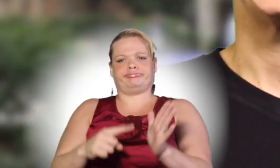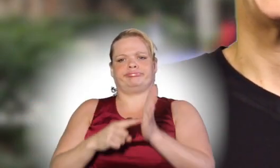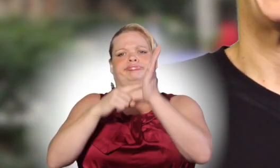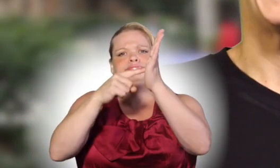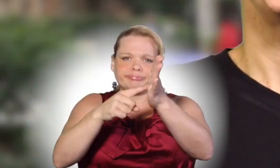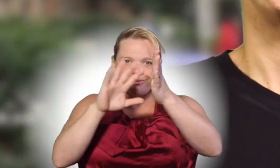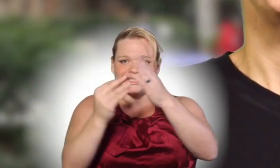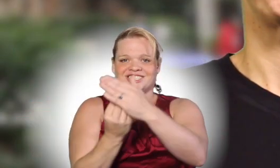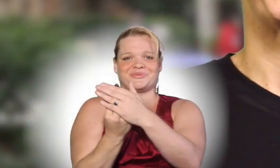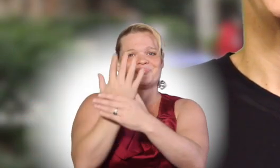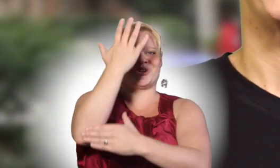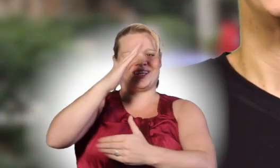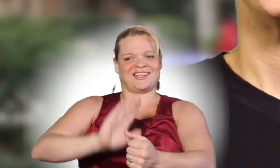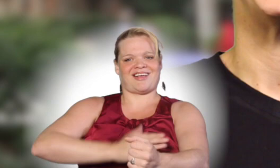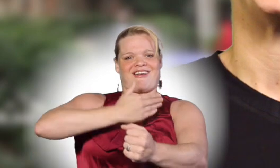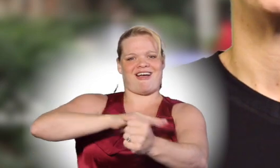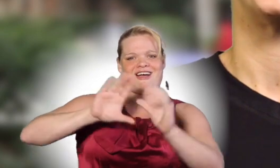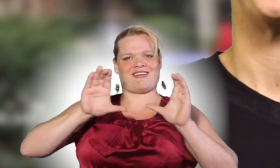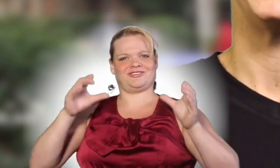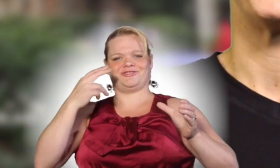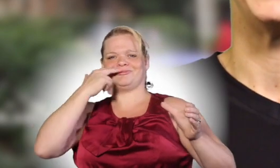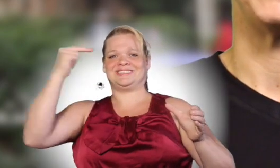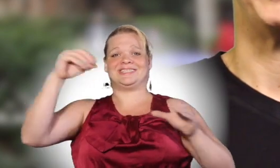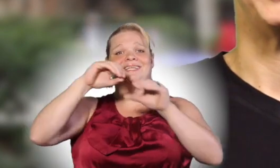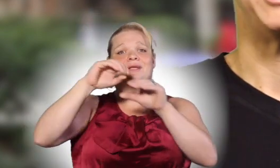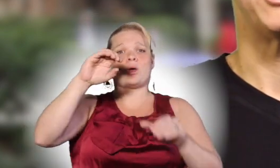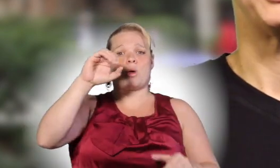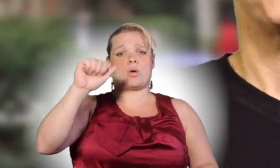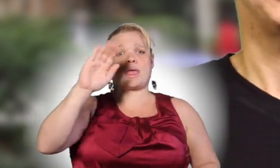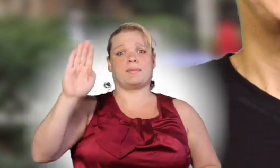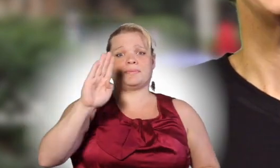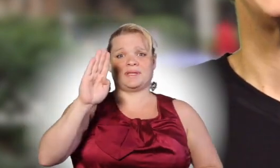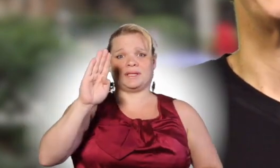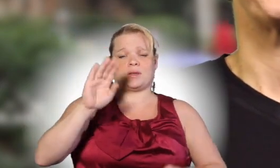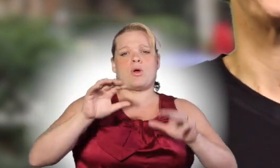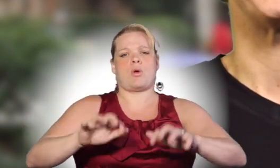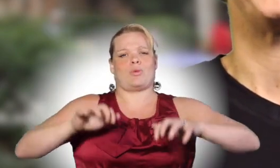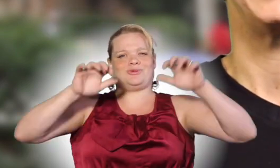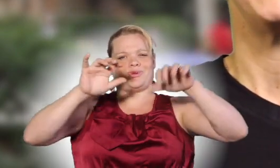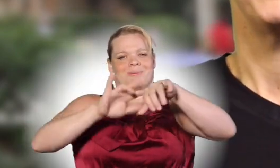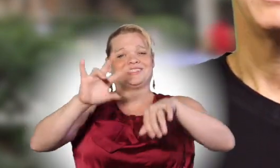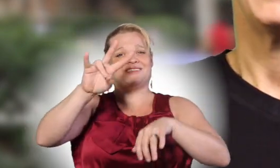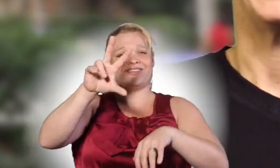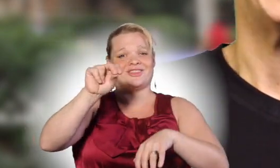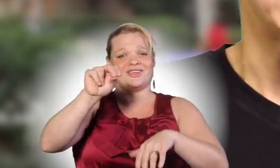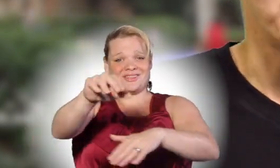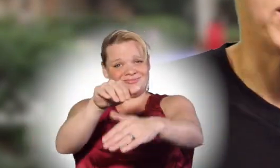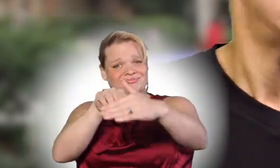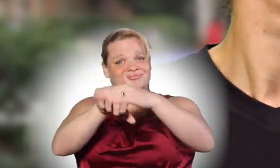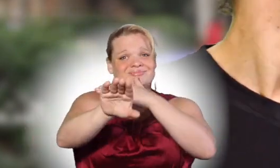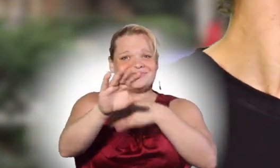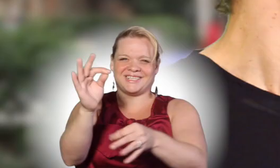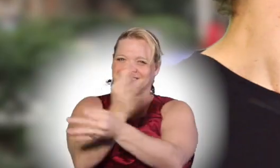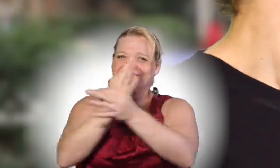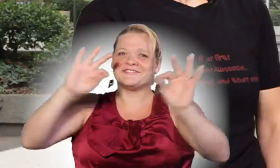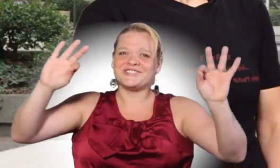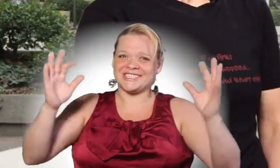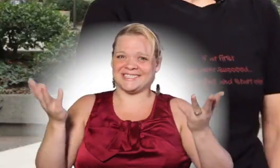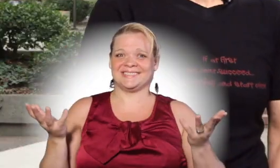will present its annual spring concert in the old administration building auditorium at 7.30 p.m. And guess what?